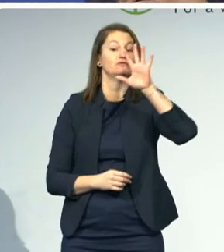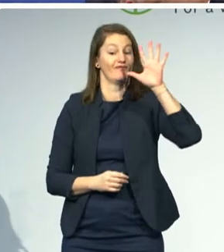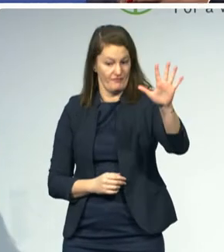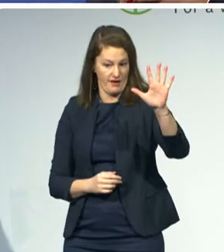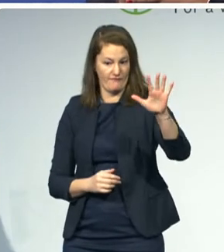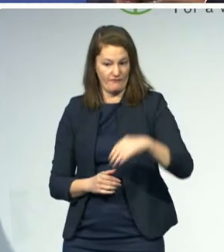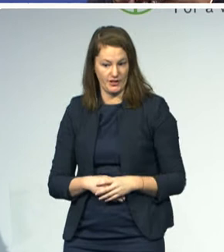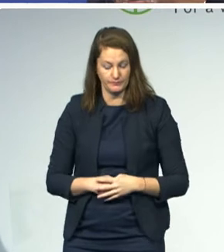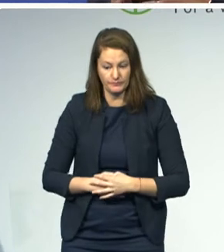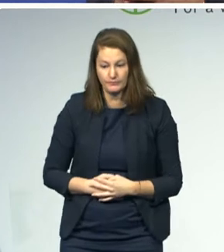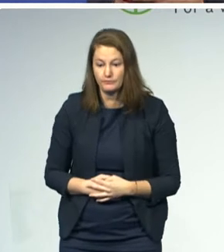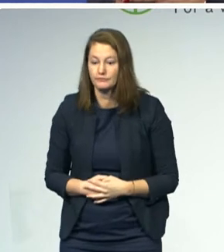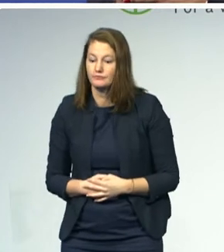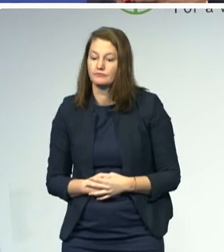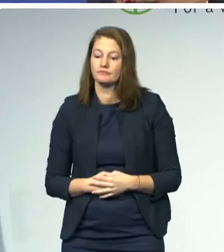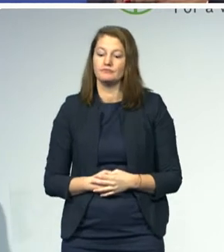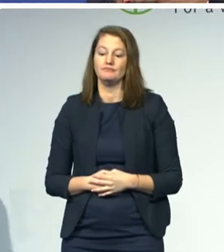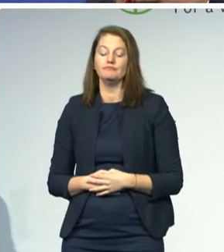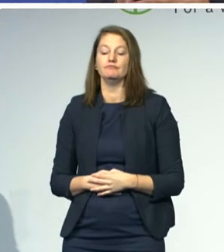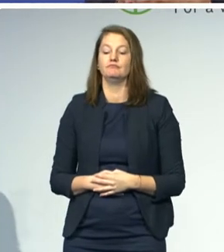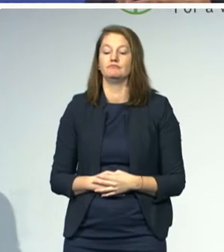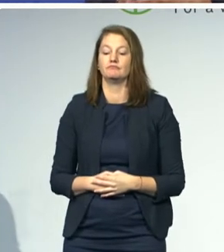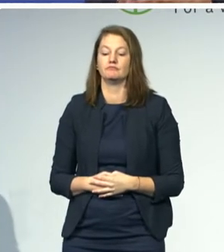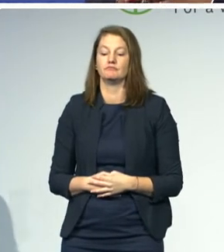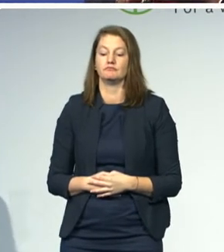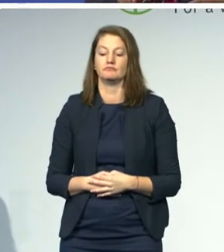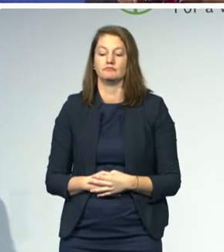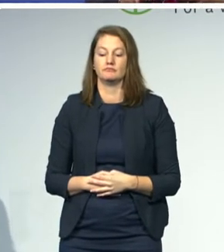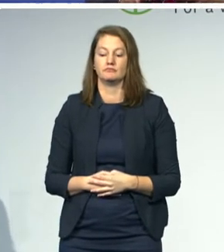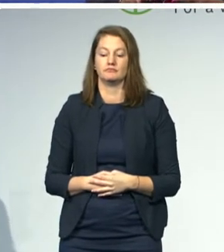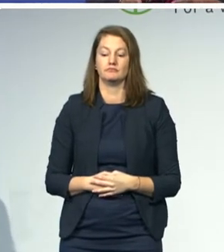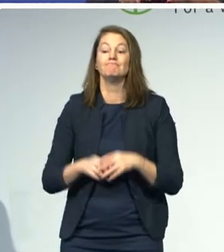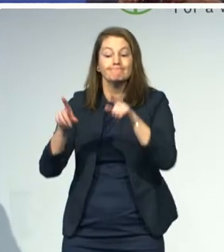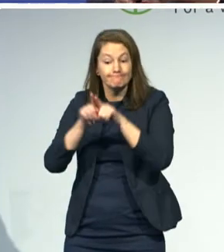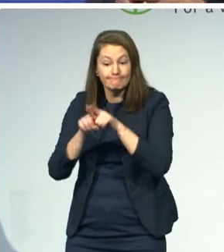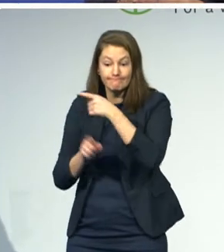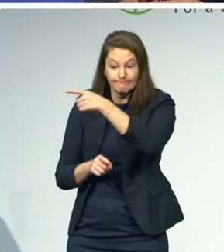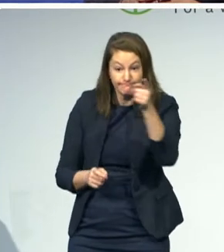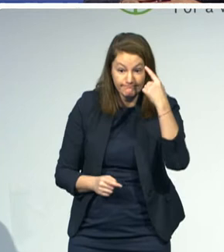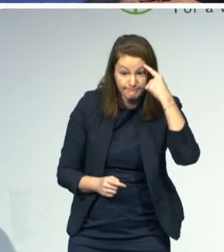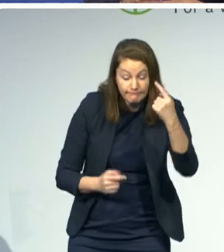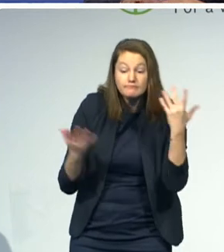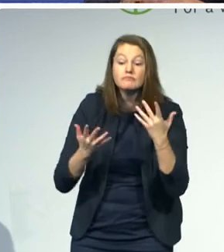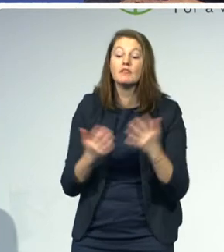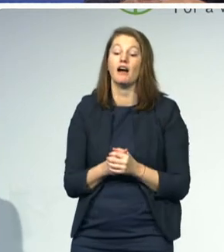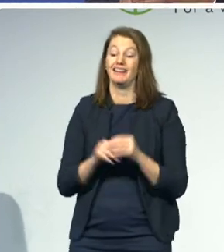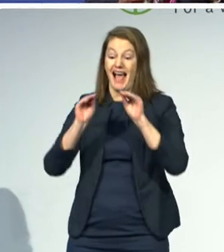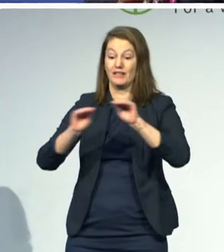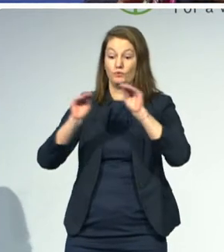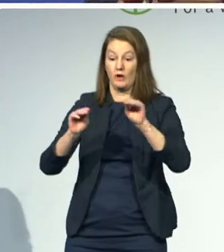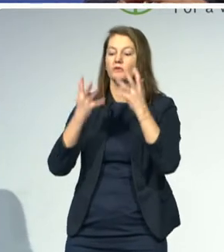with other sectors, we also made commitments to increase inclusion in the public transportation,